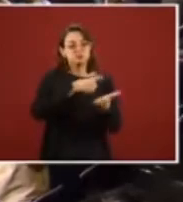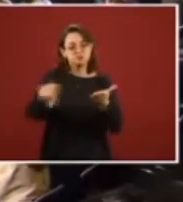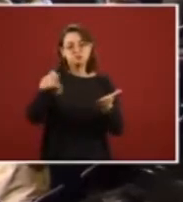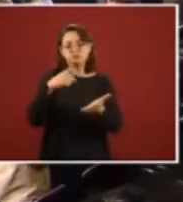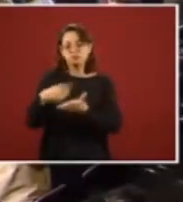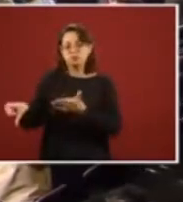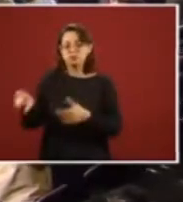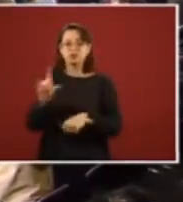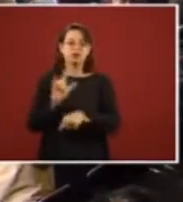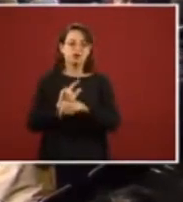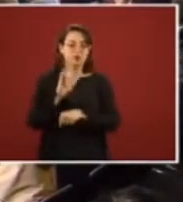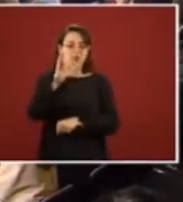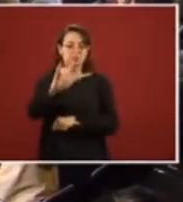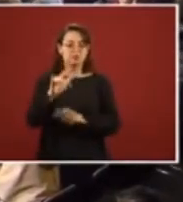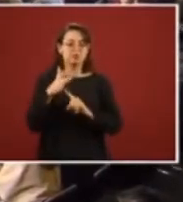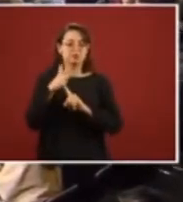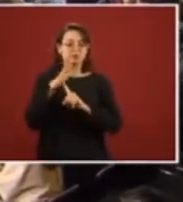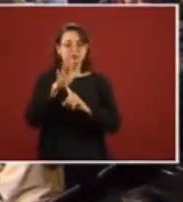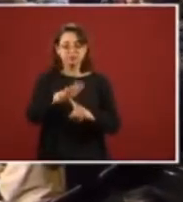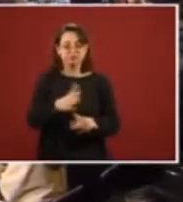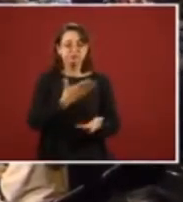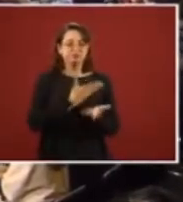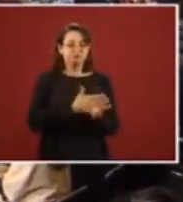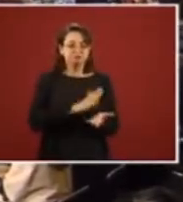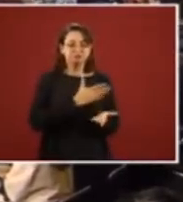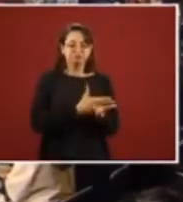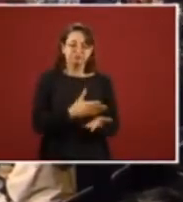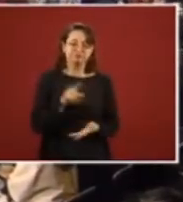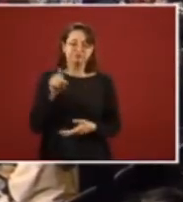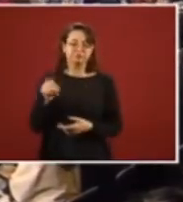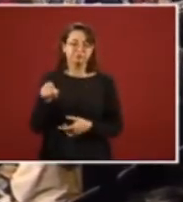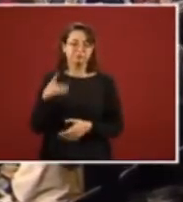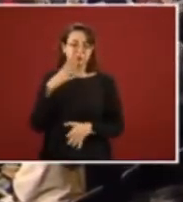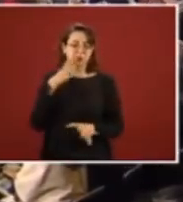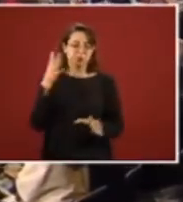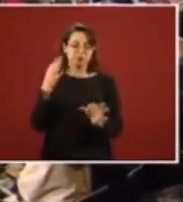the majority of these acquisitions of airplanes.